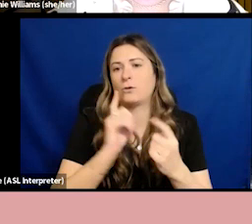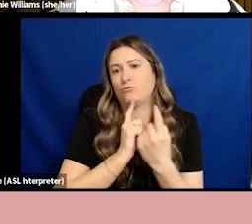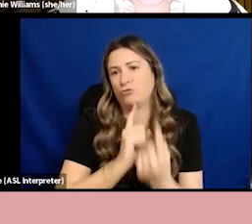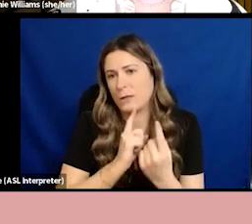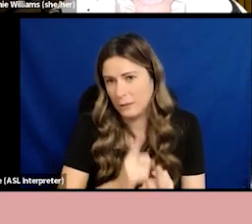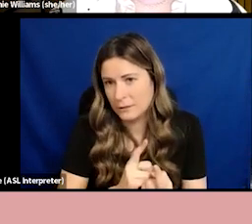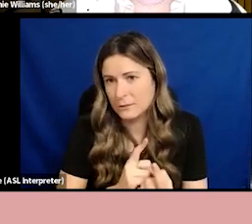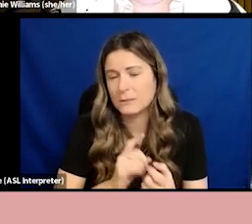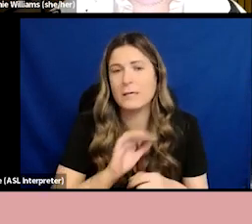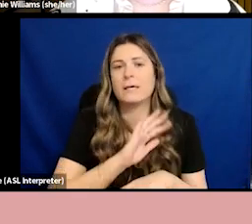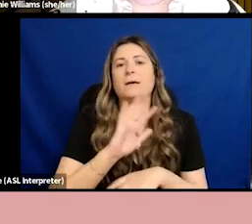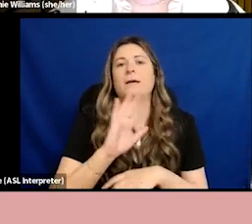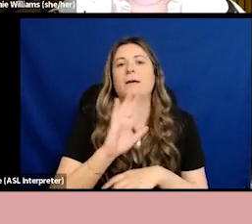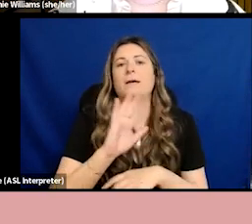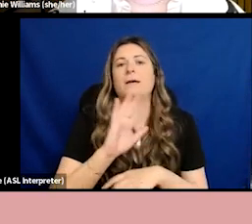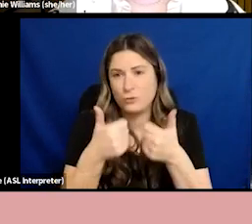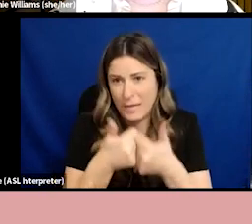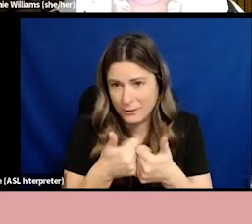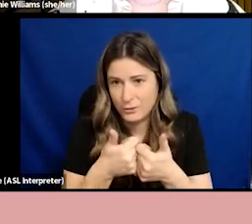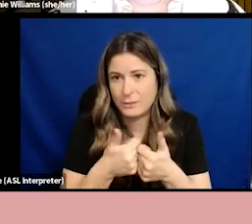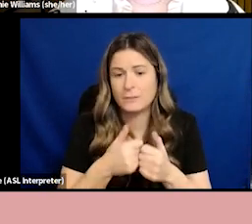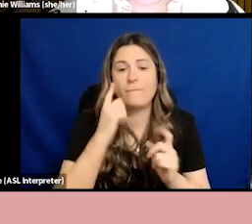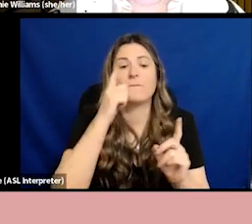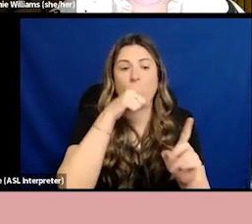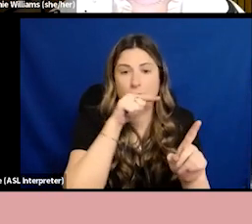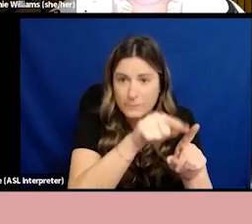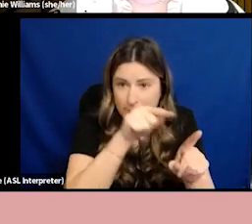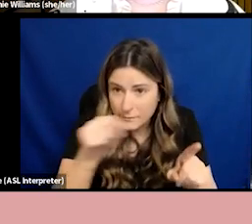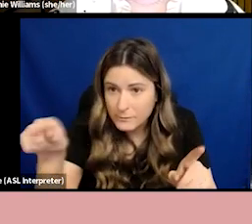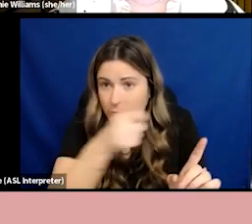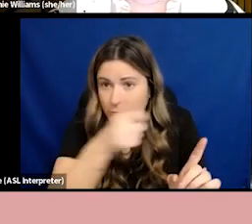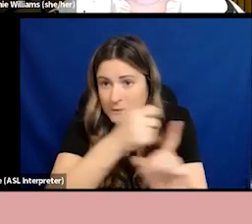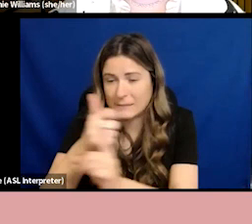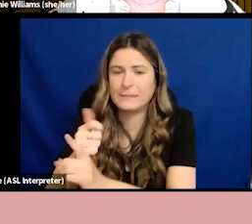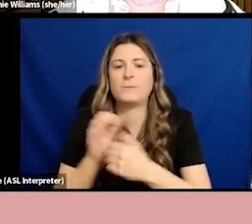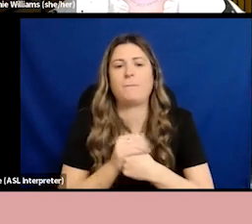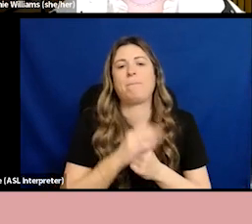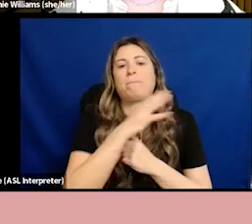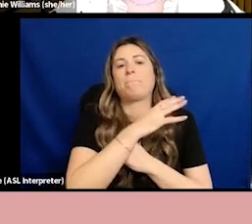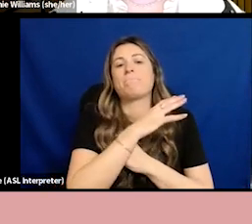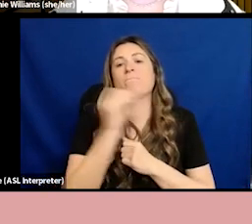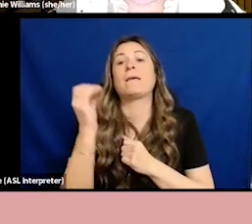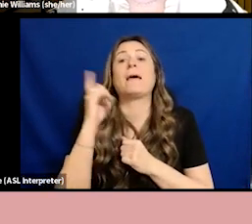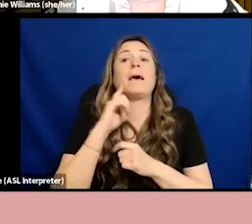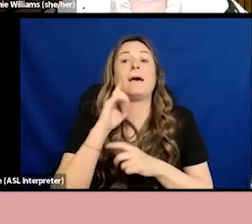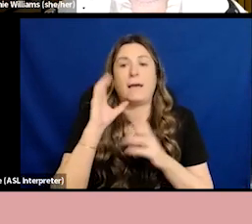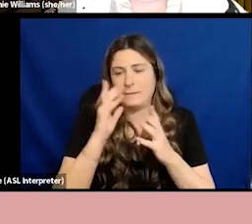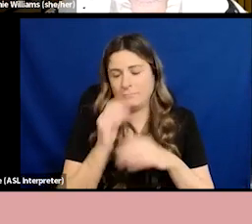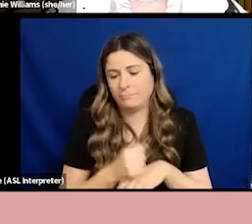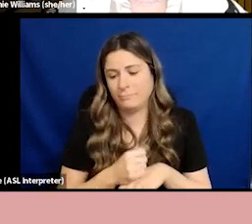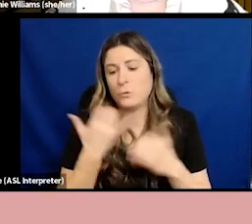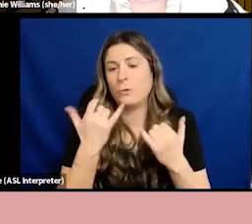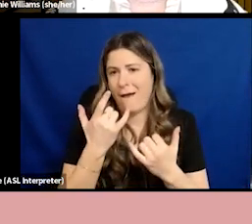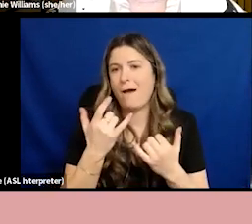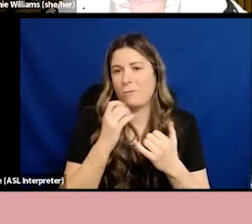So intersectionality is a term that was coined by black feminist thinker Kimberley Cranshaw in 1989. And